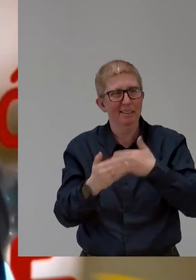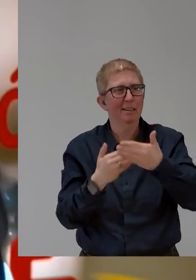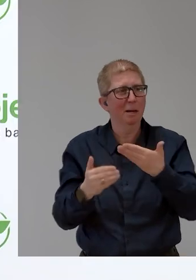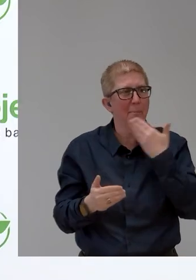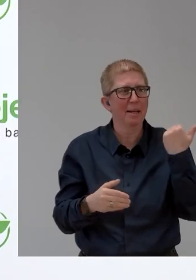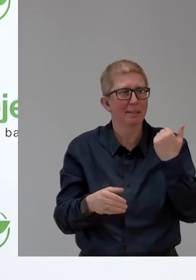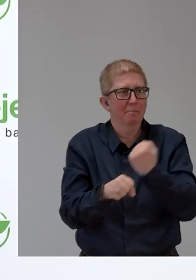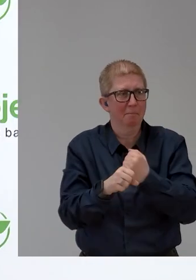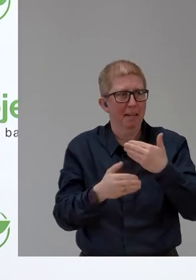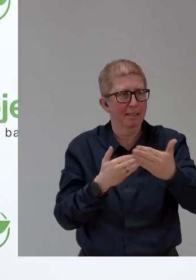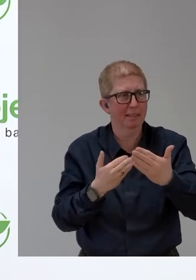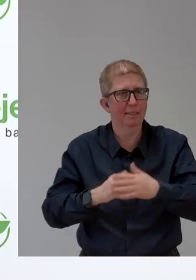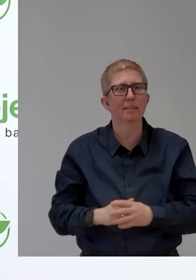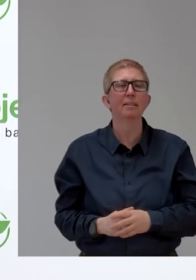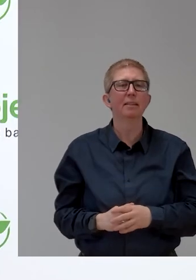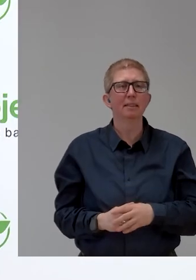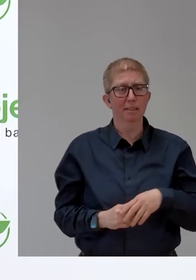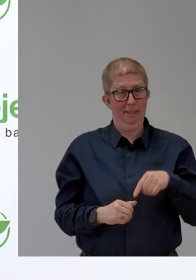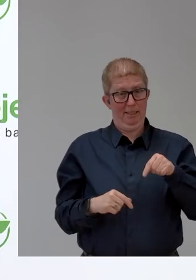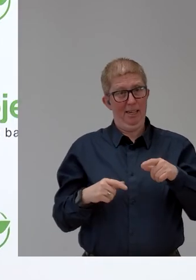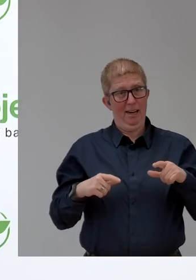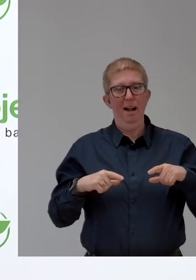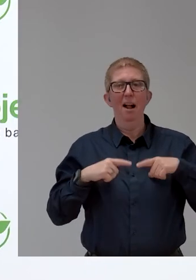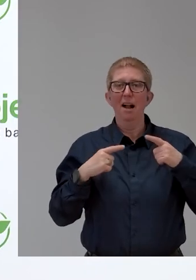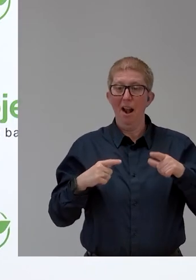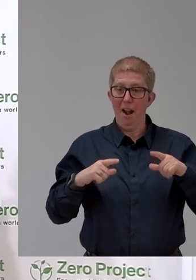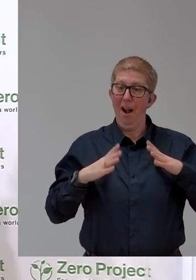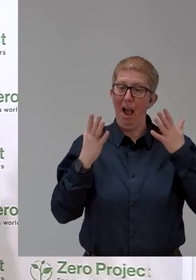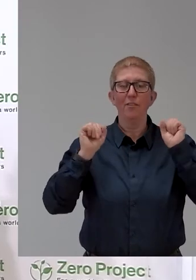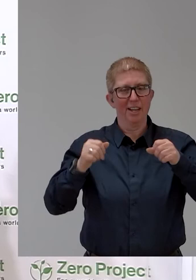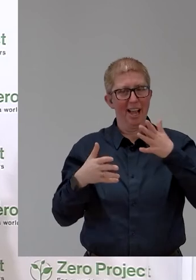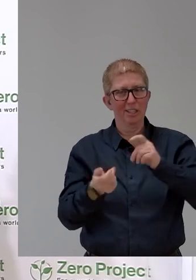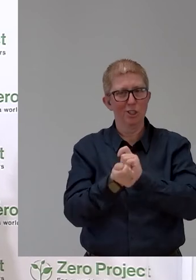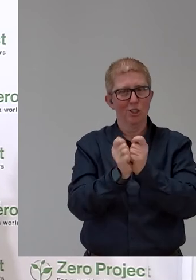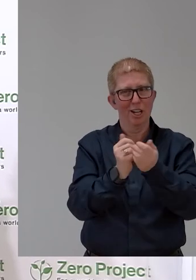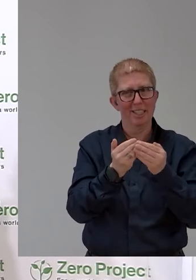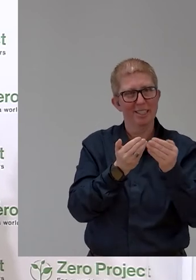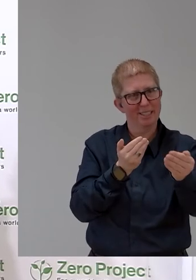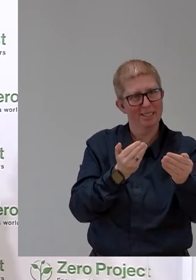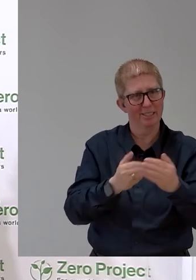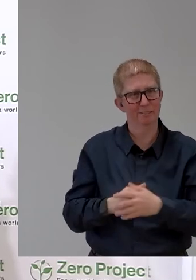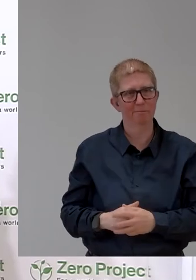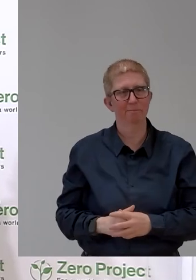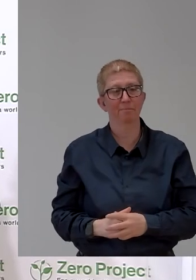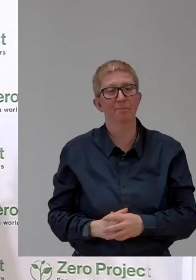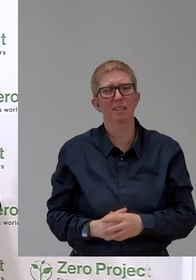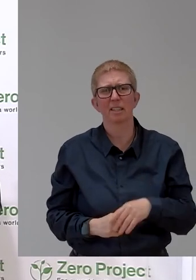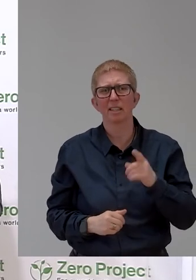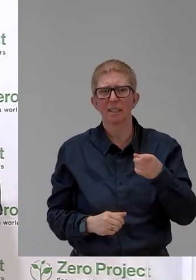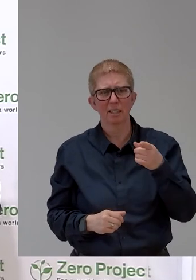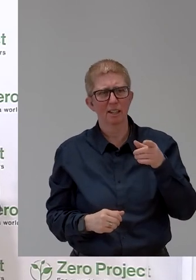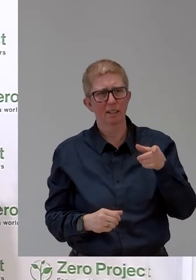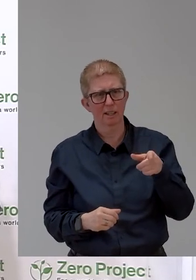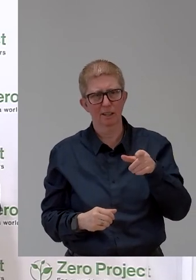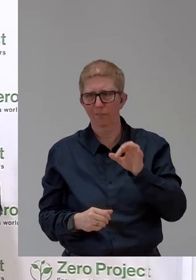Thank you, Paloma. I'm handing over to Fritz sitting next to me. Here's also some thoughts